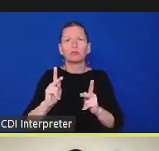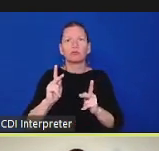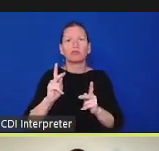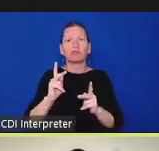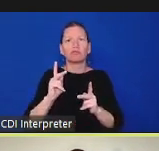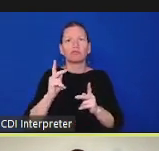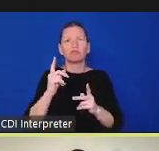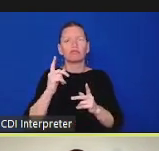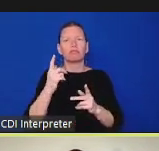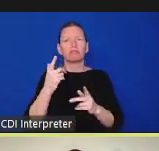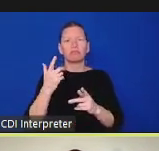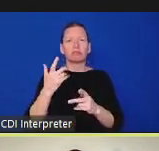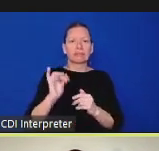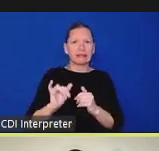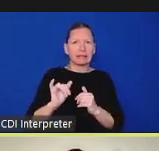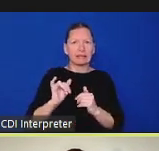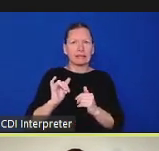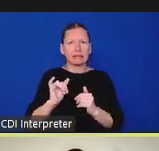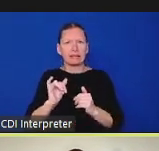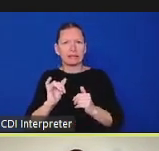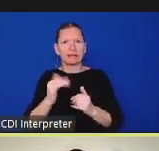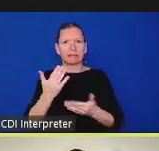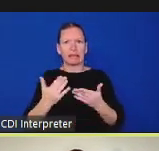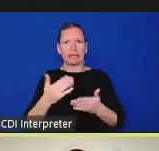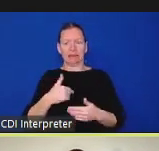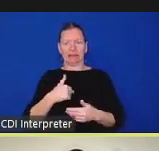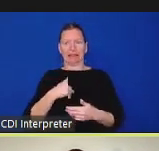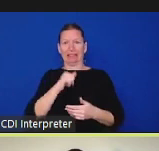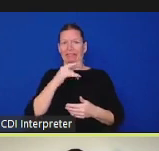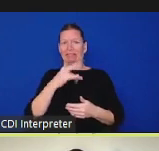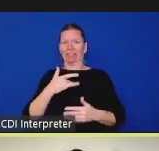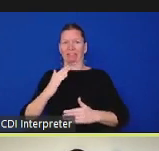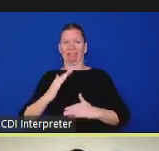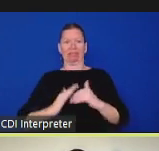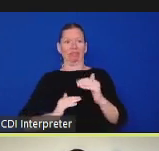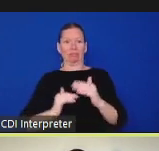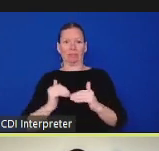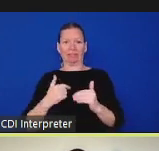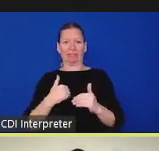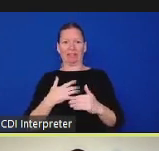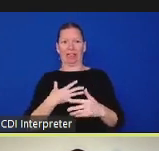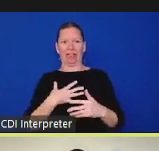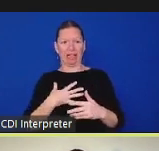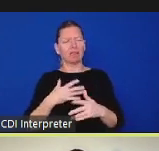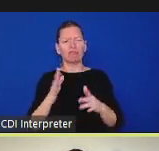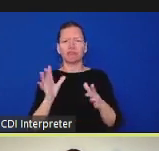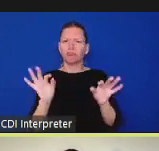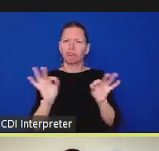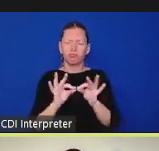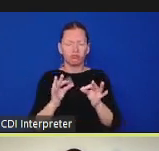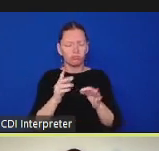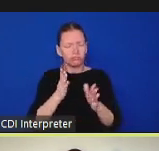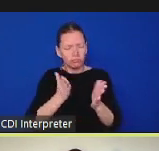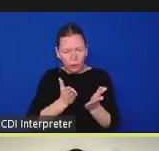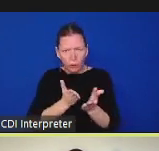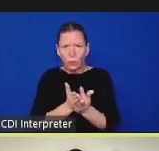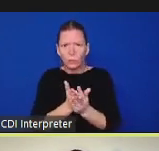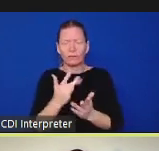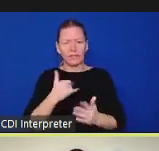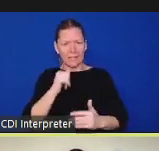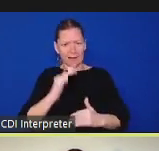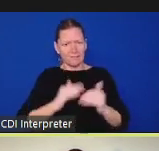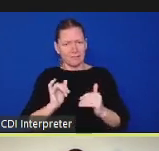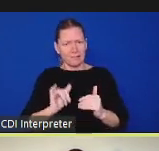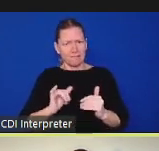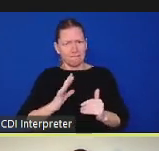we never know what someone else's lived experience is what their background is so be respectful and and